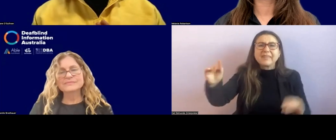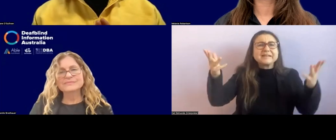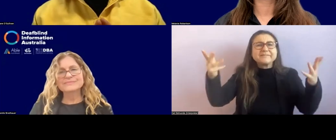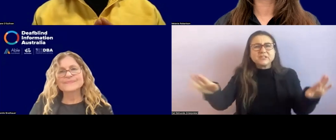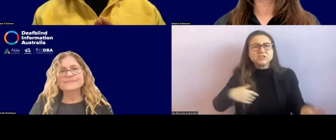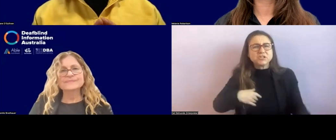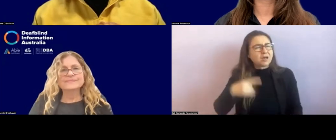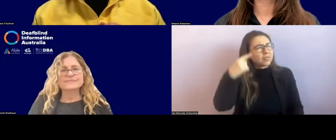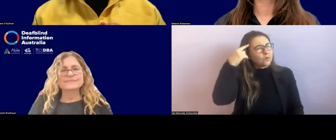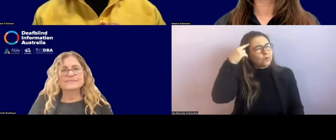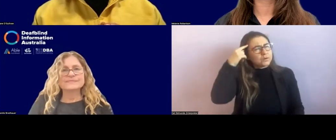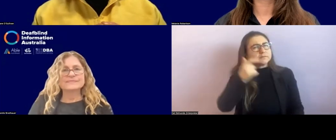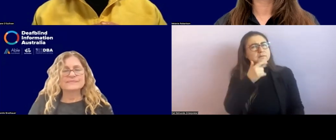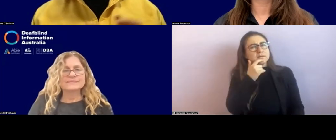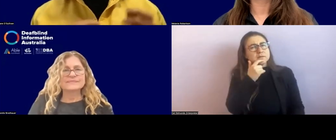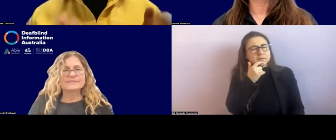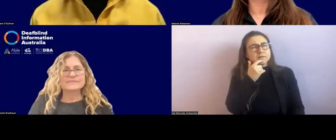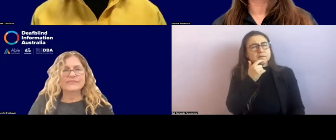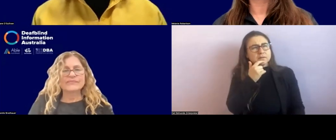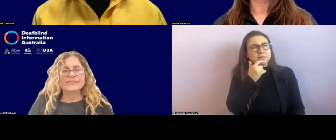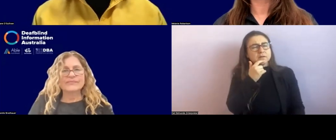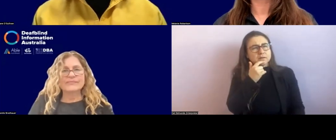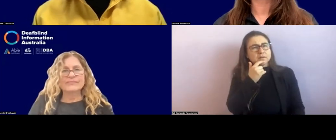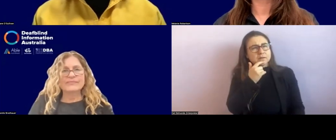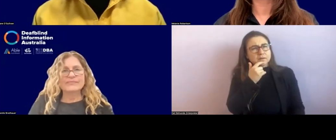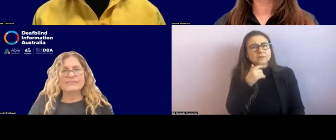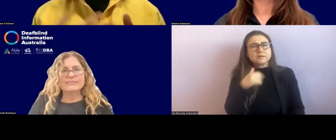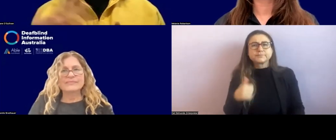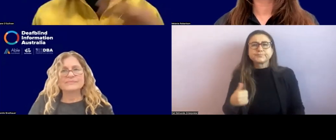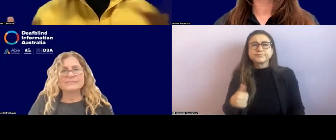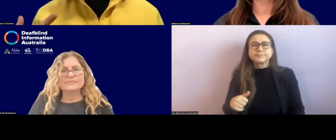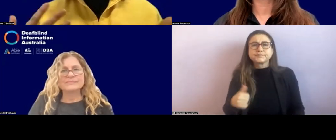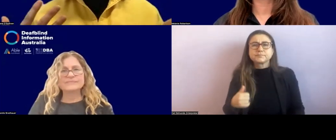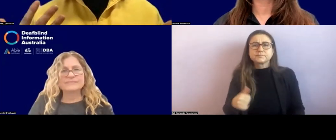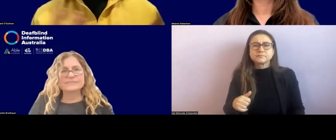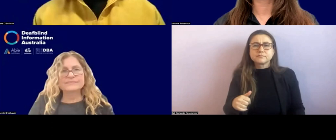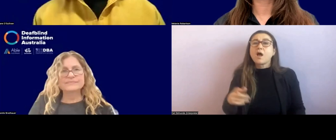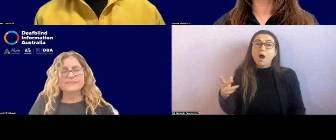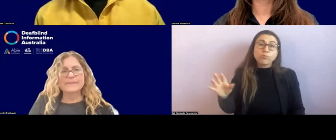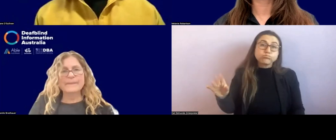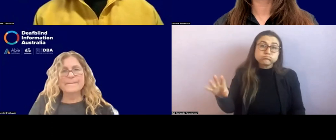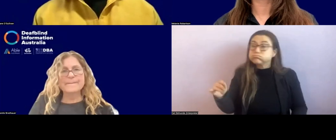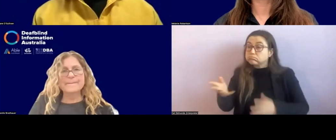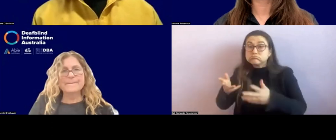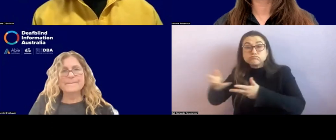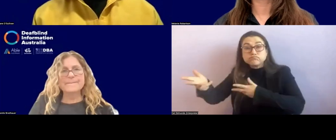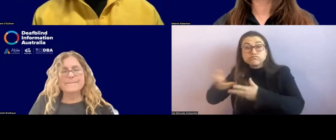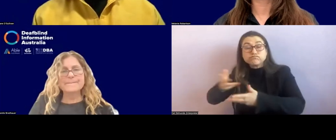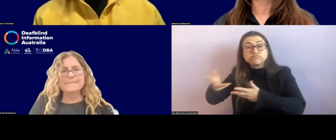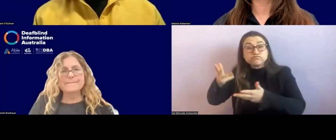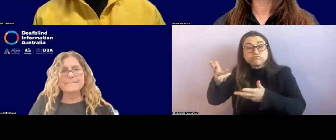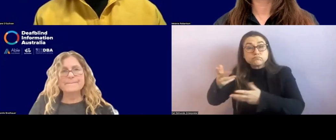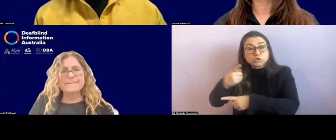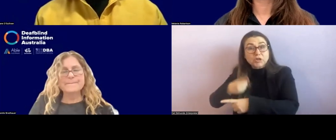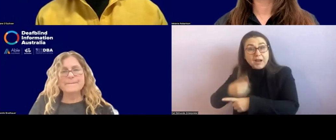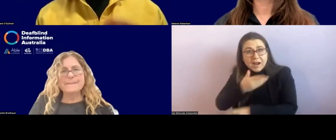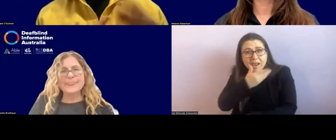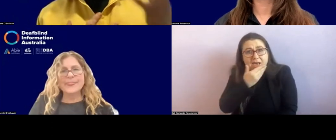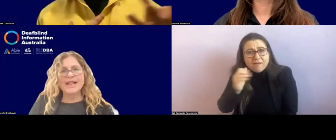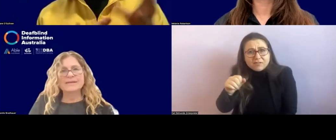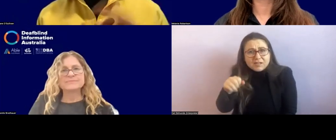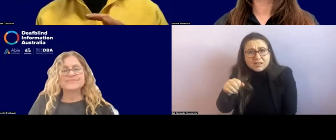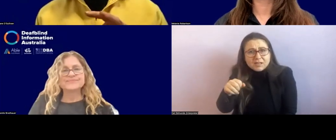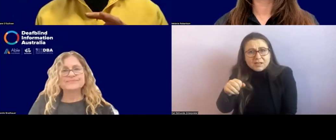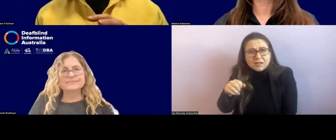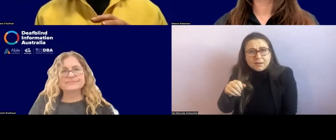thought, um, I just thought about how, like, we had this conversation. It was lovely to chat, but I thought how, you know,